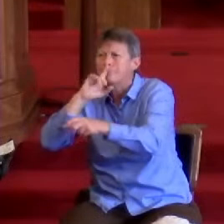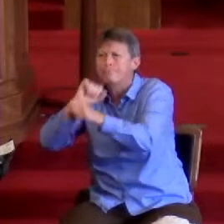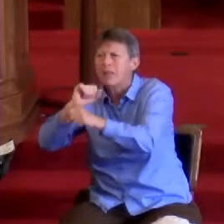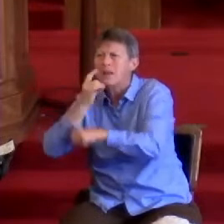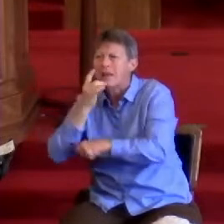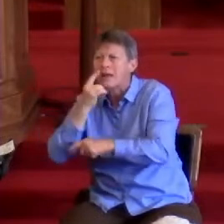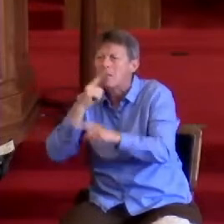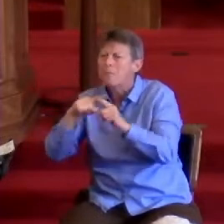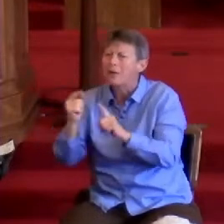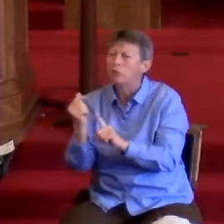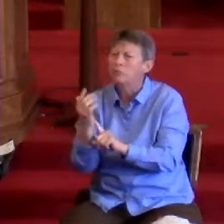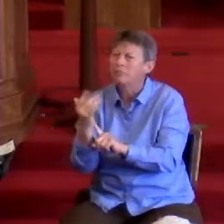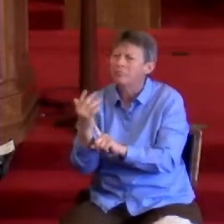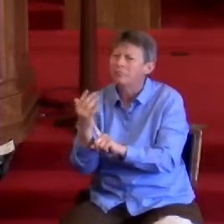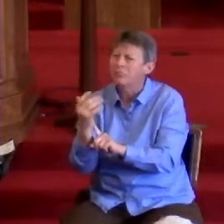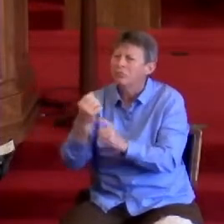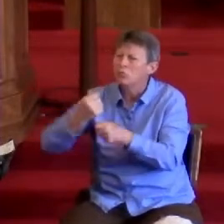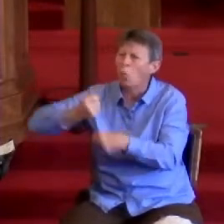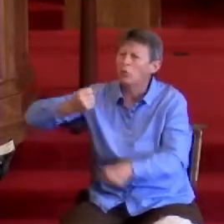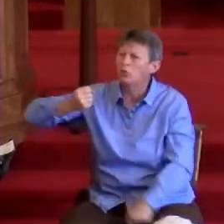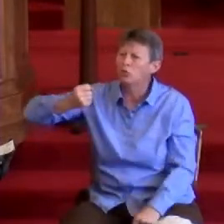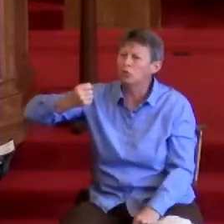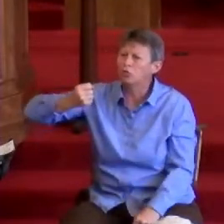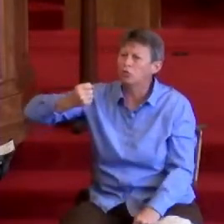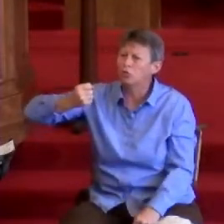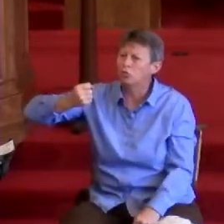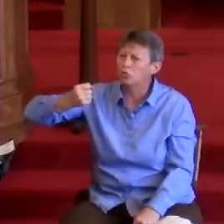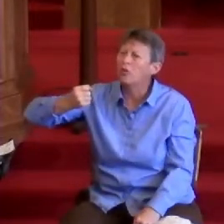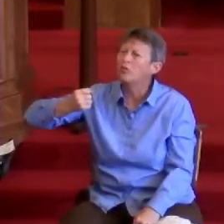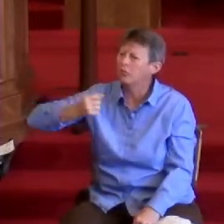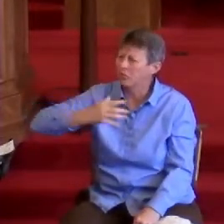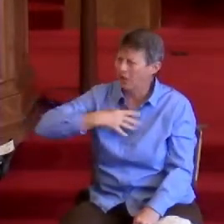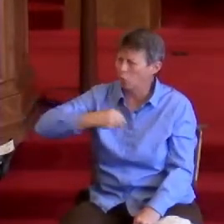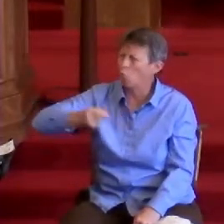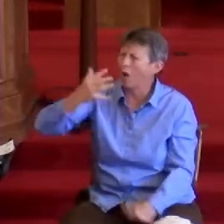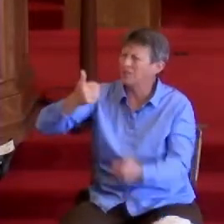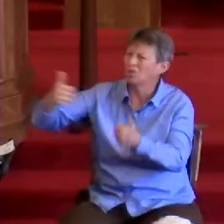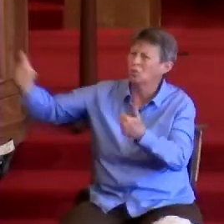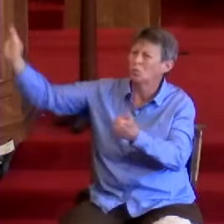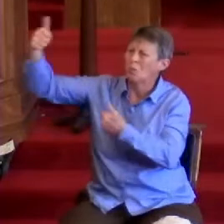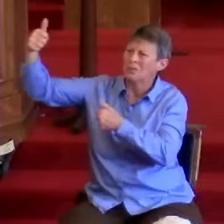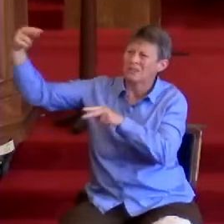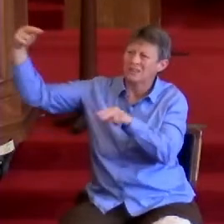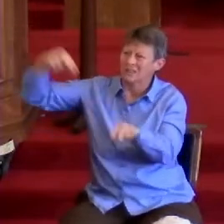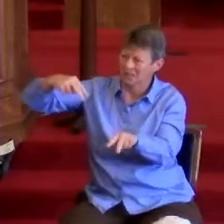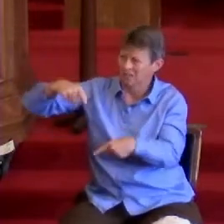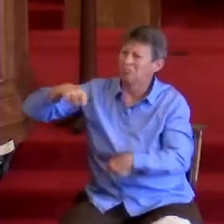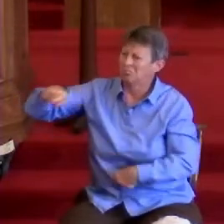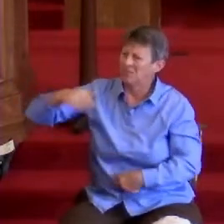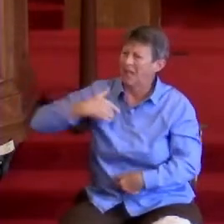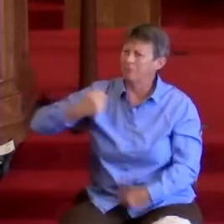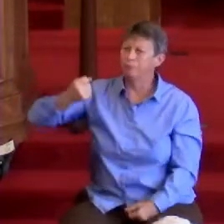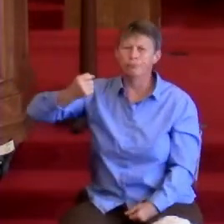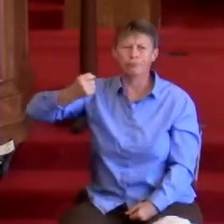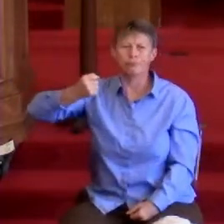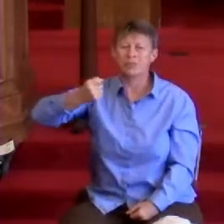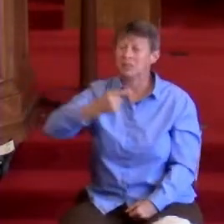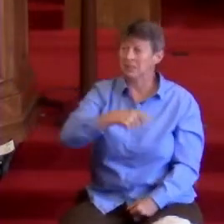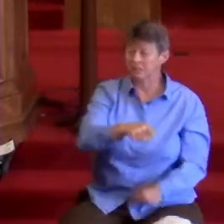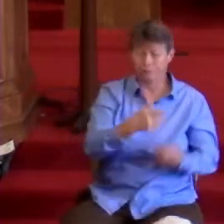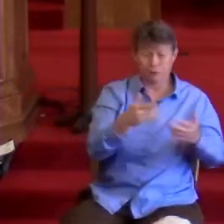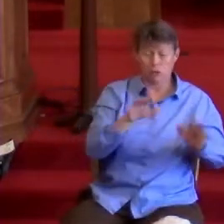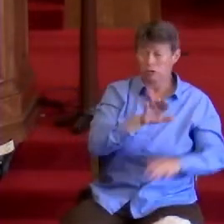but tiki torches held aloft by white supremacists. When Reverend Blackman finished her sermon, anxious